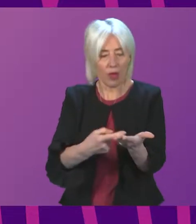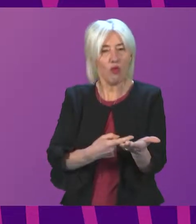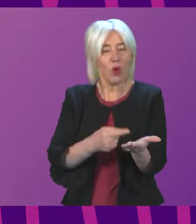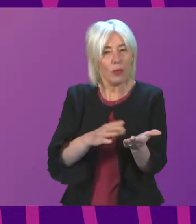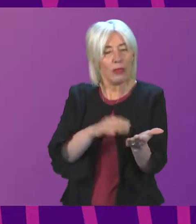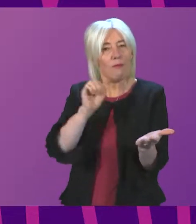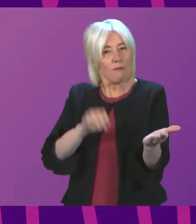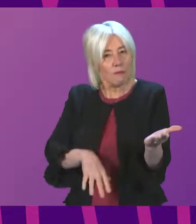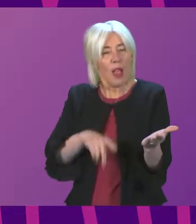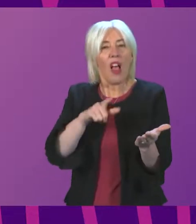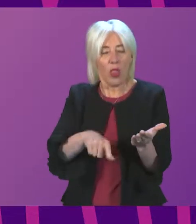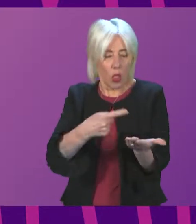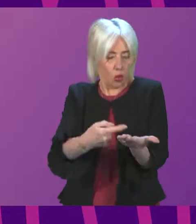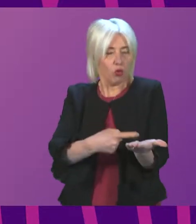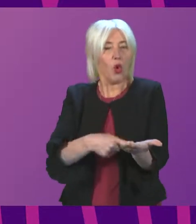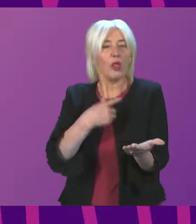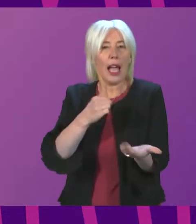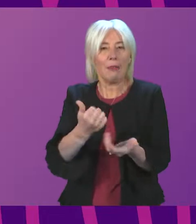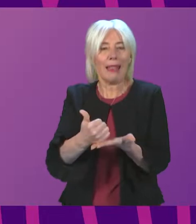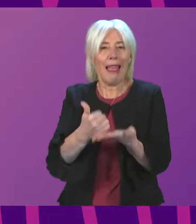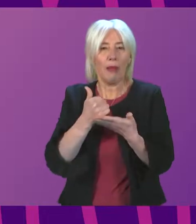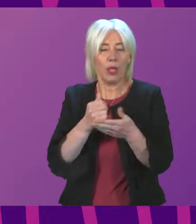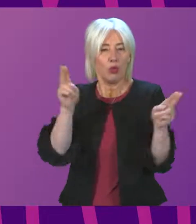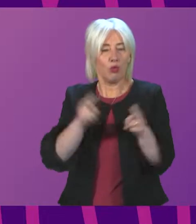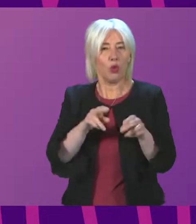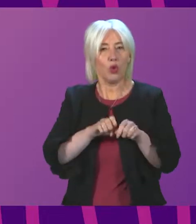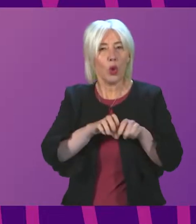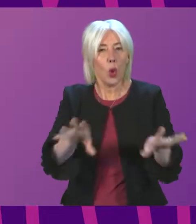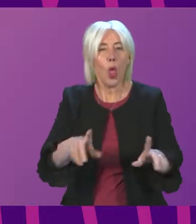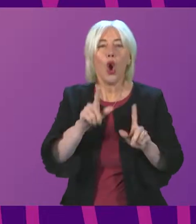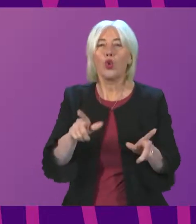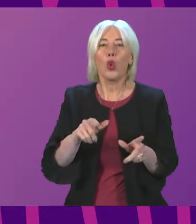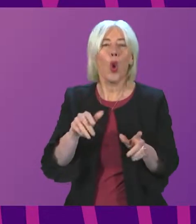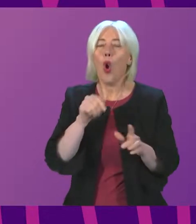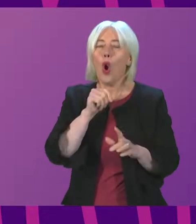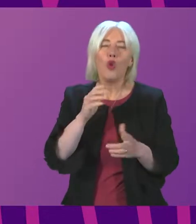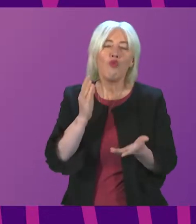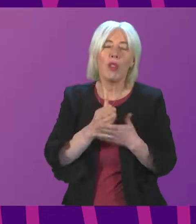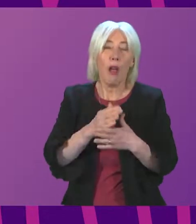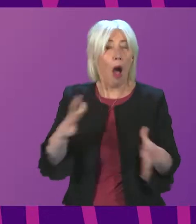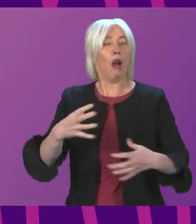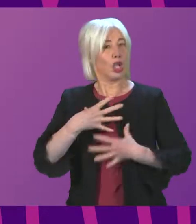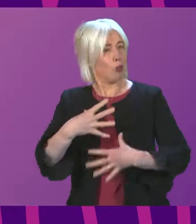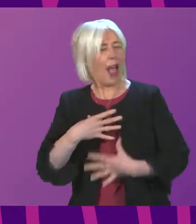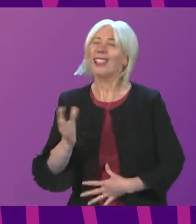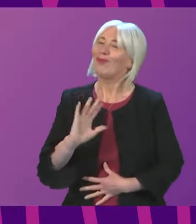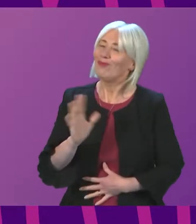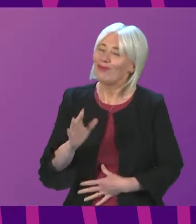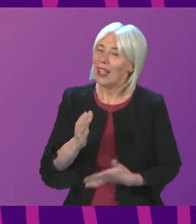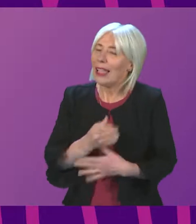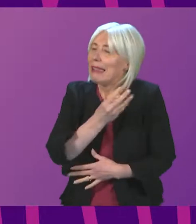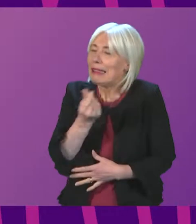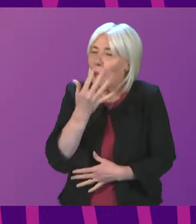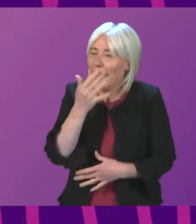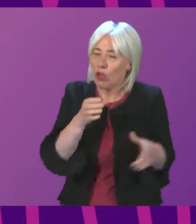that had played a part in stemming transmissions. So we should not be overly surprised by the increase in some age